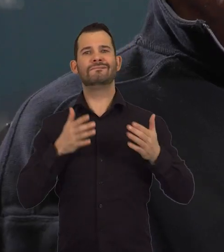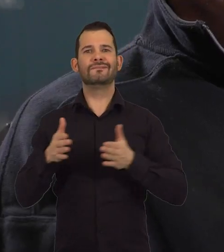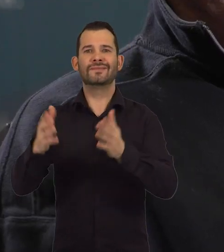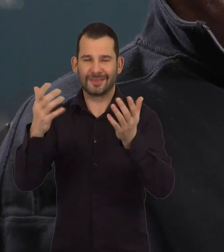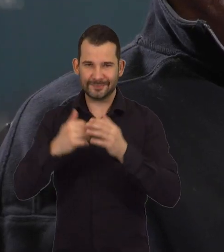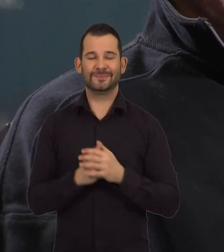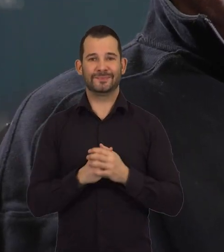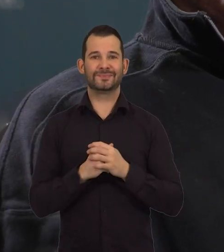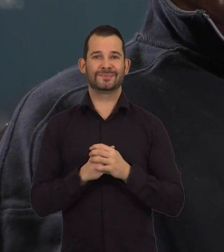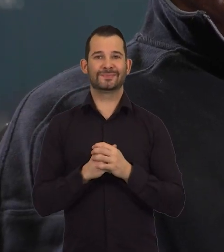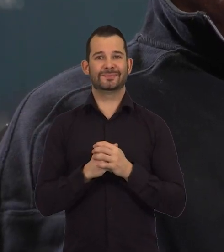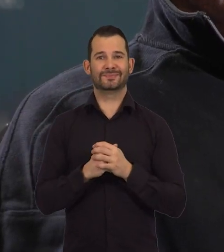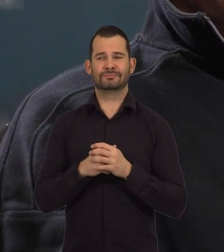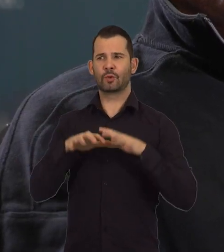lifestyle.